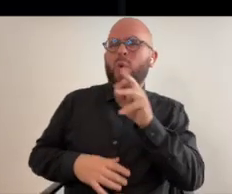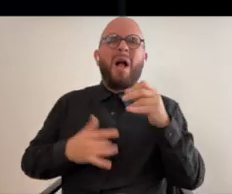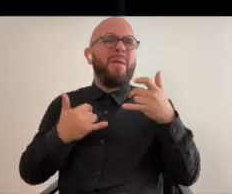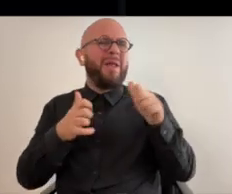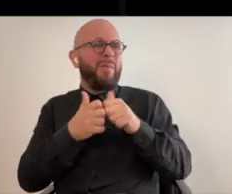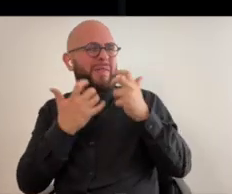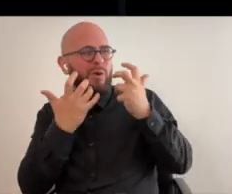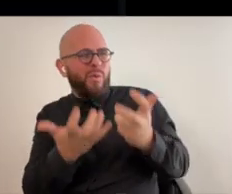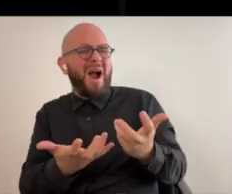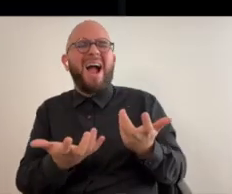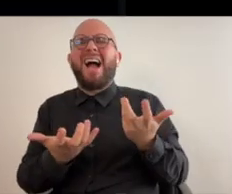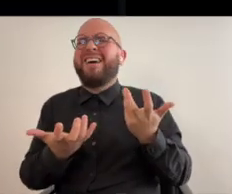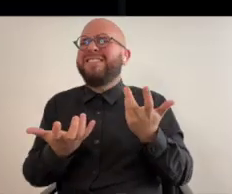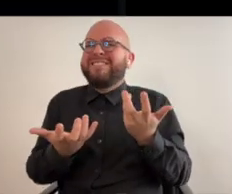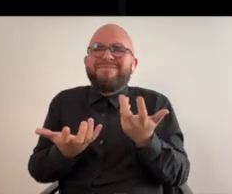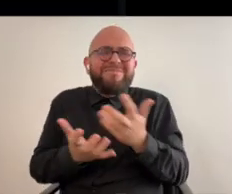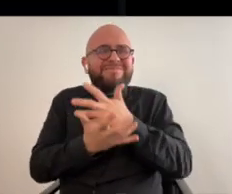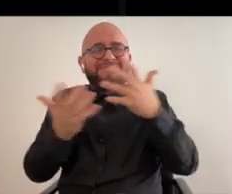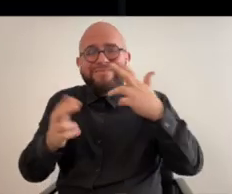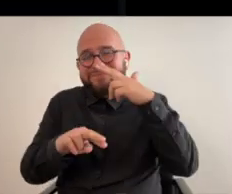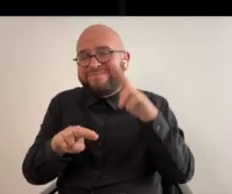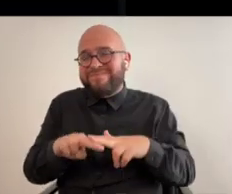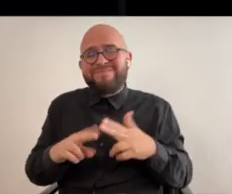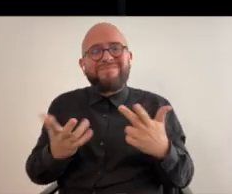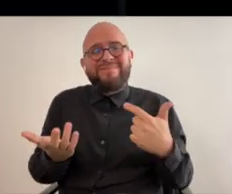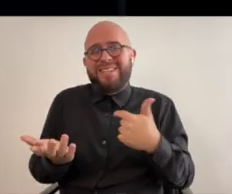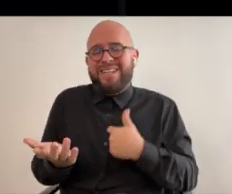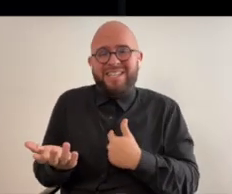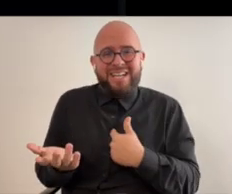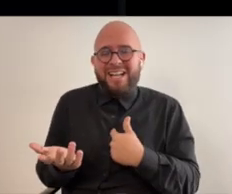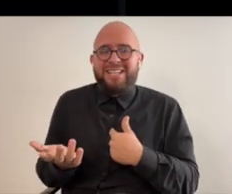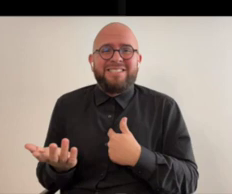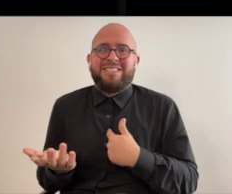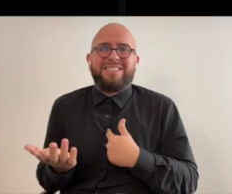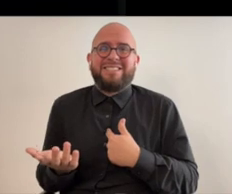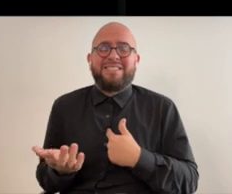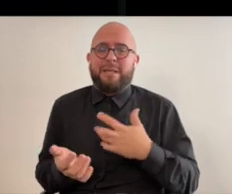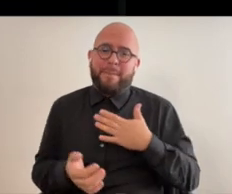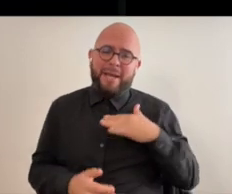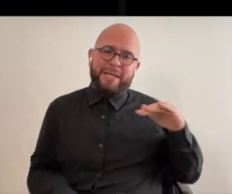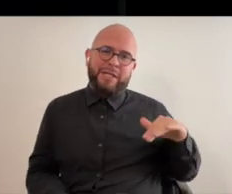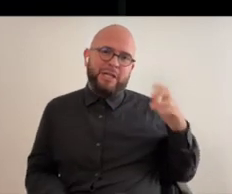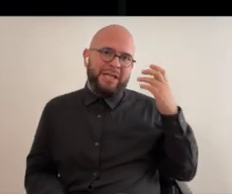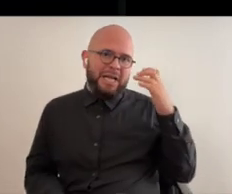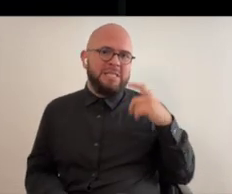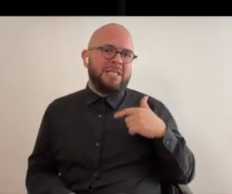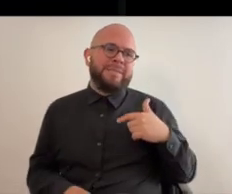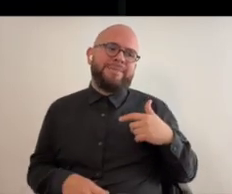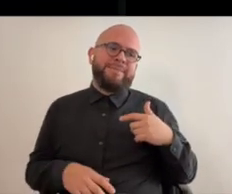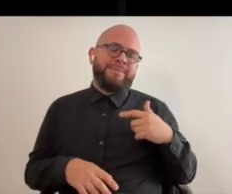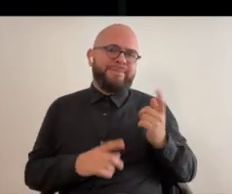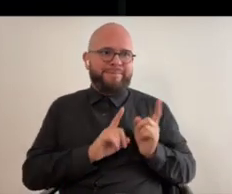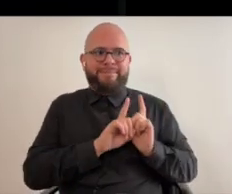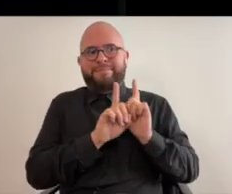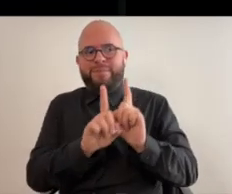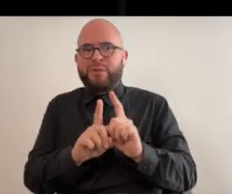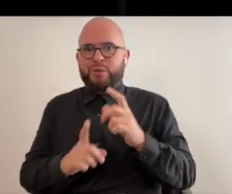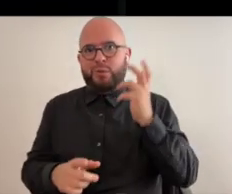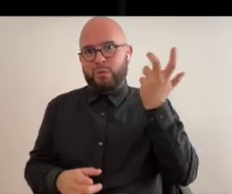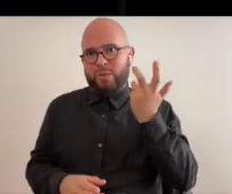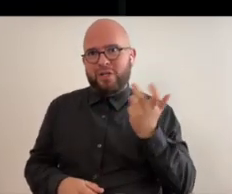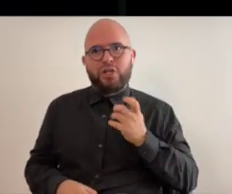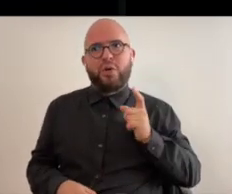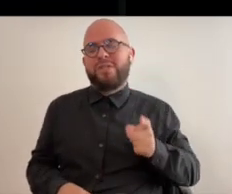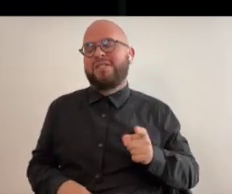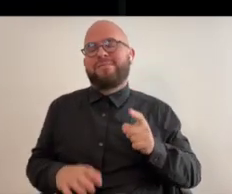who you are and and play with the crowd yeah it's so much fun and i take my little cousin